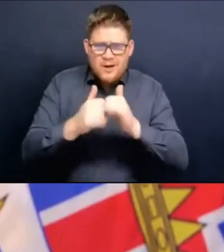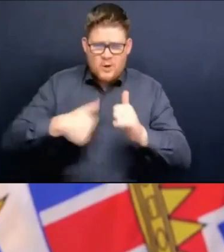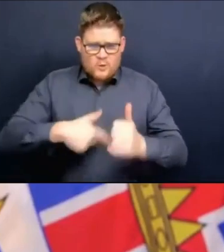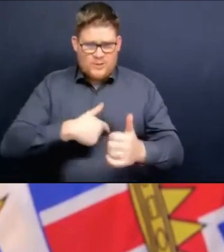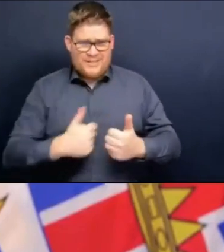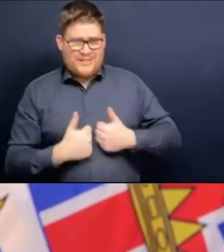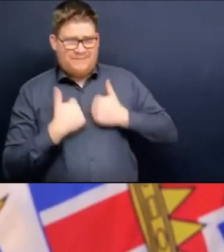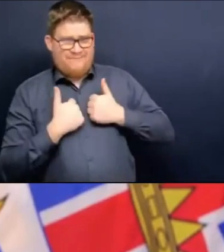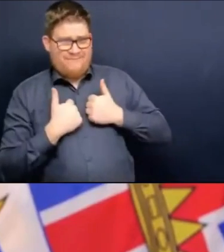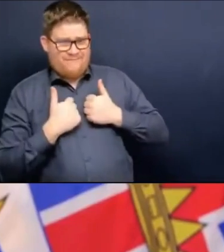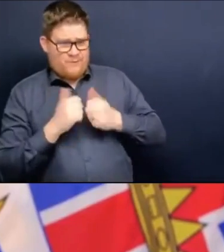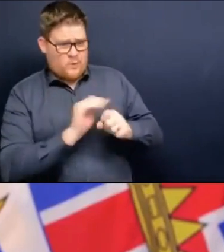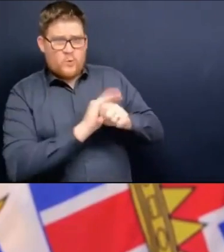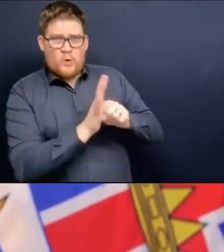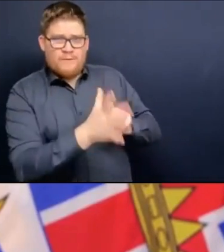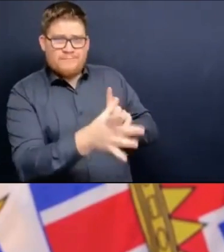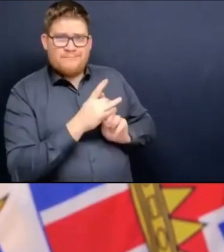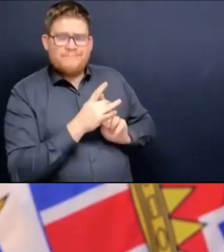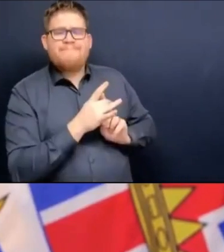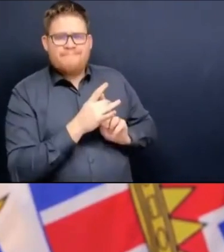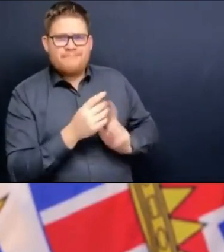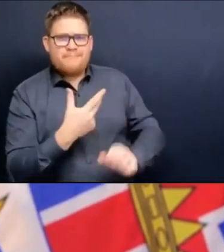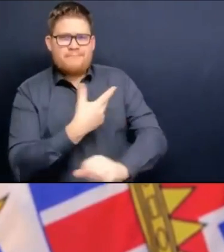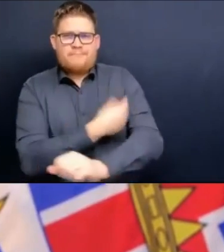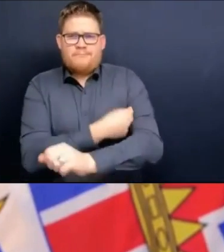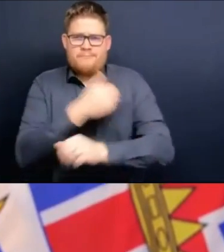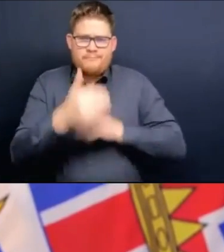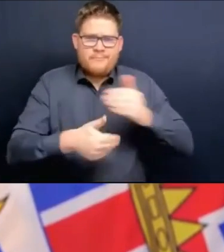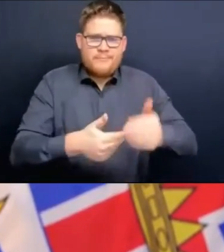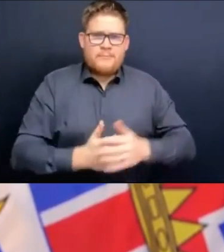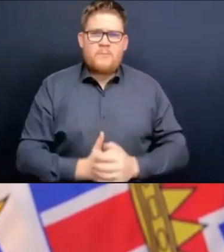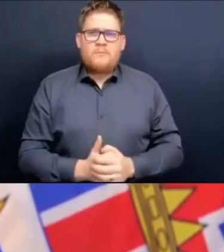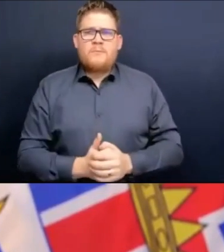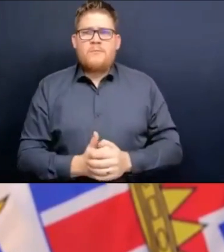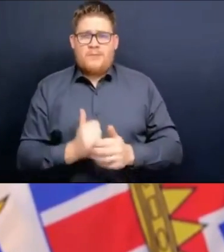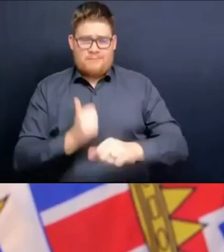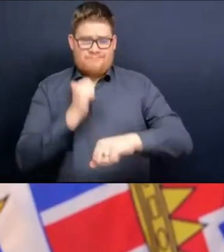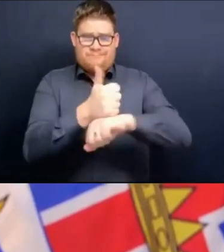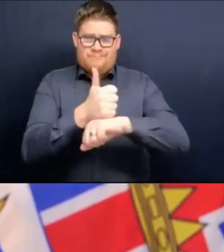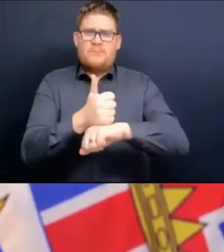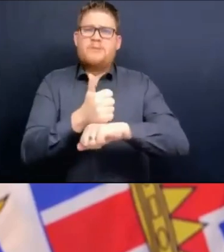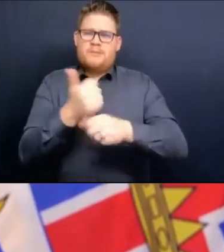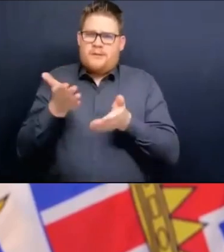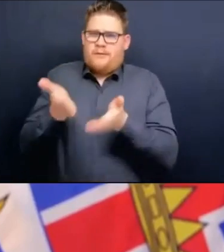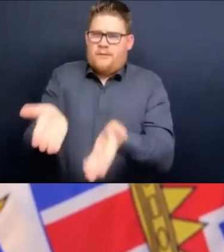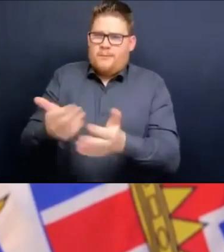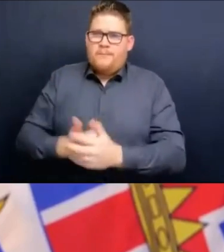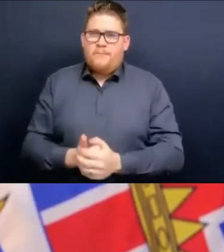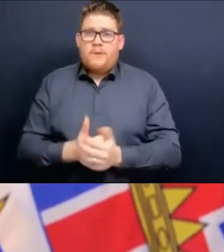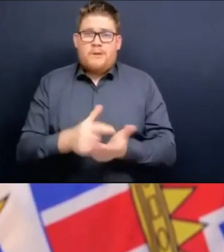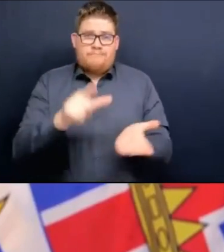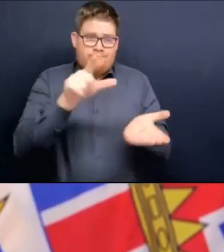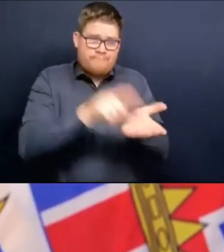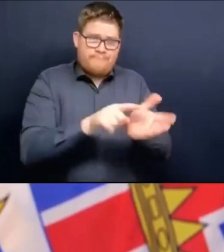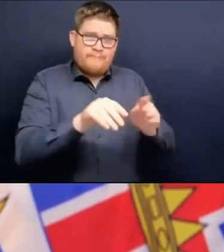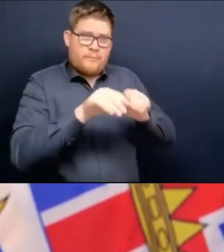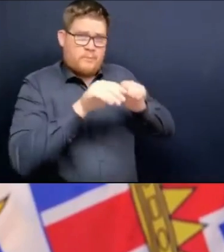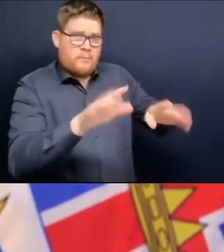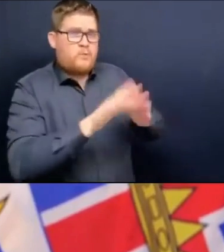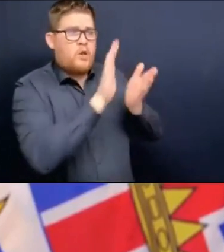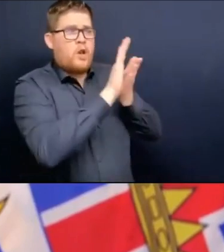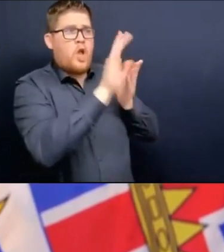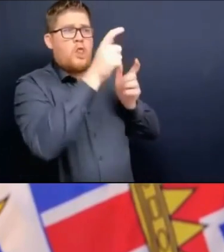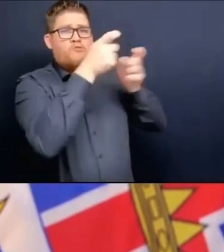So it is important. It is still in place. The order will be published very soon for regulated health professionals. And I will say,